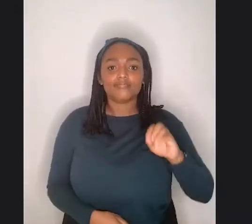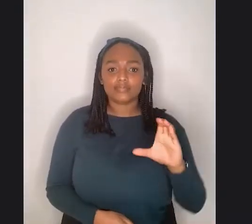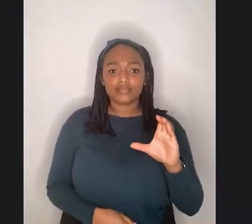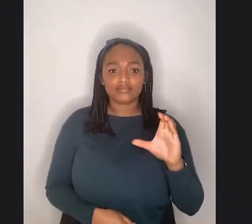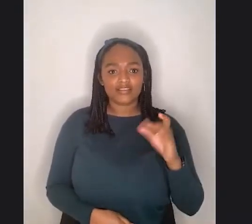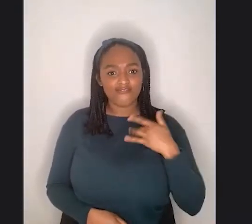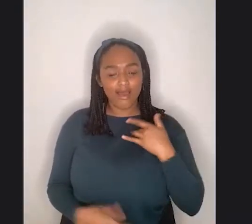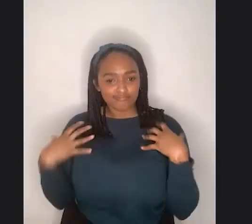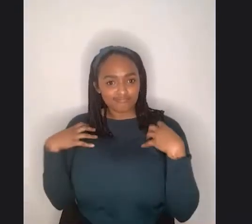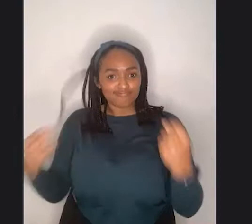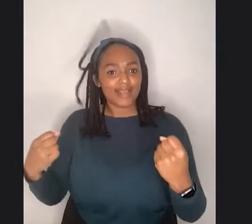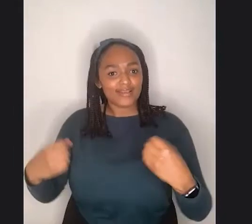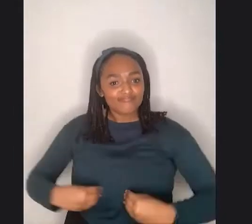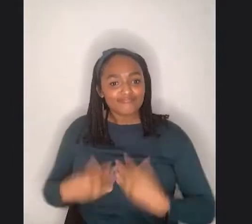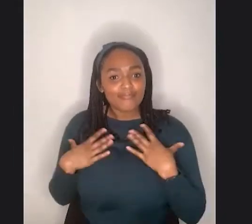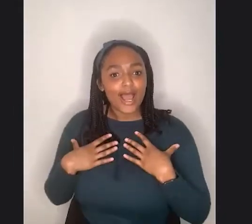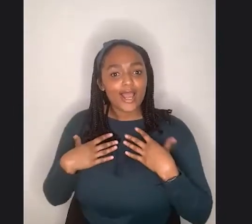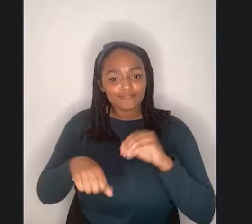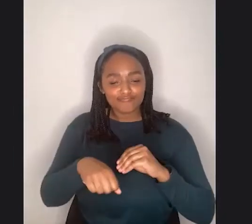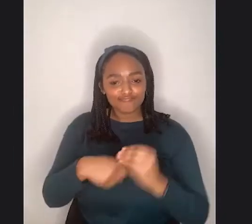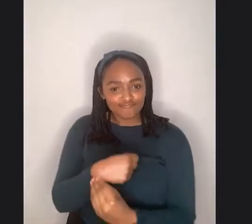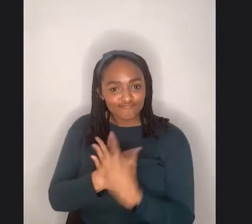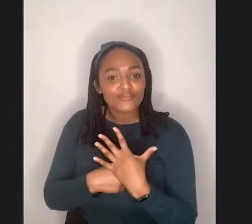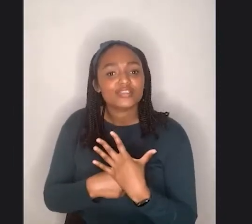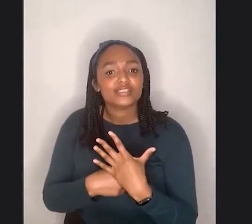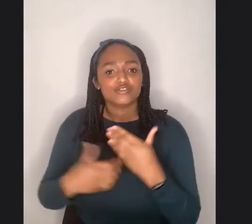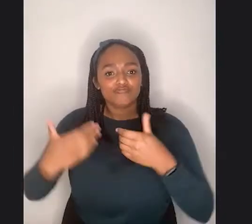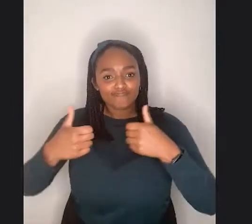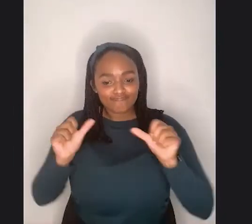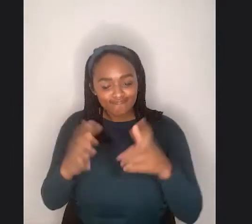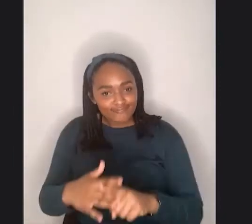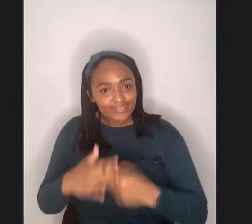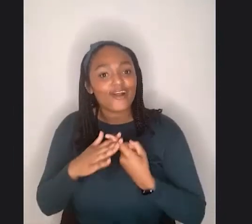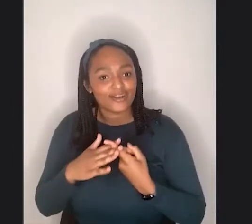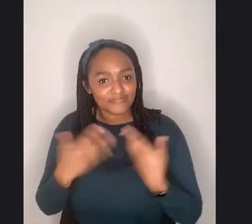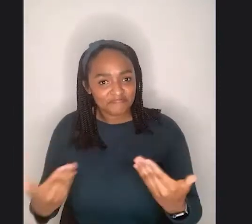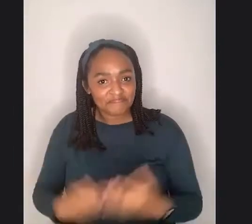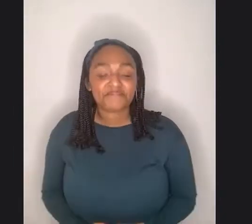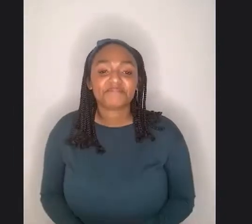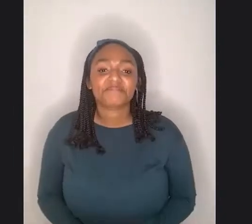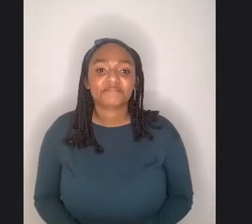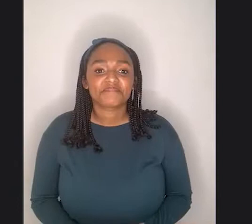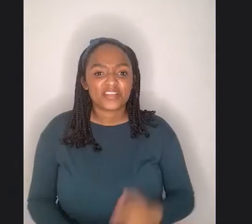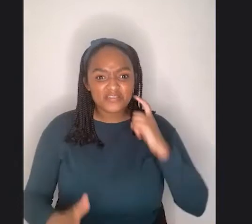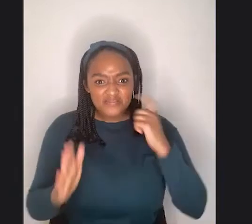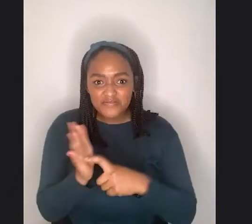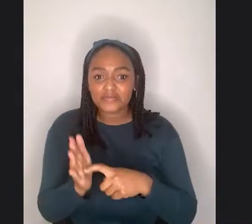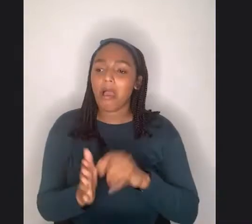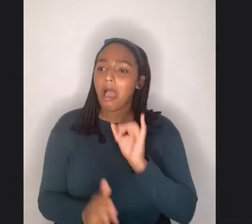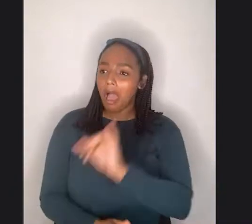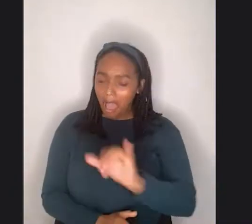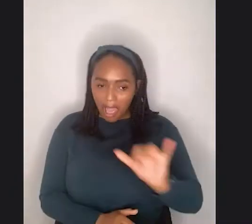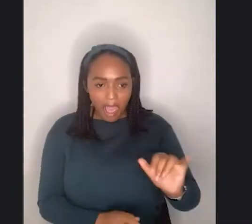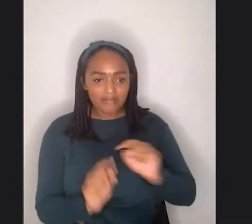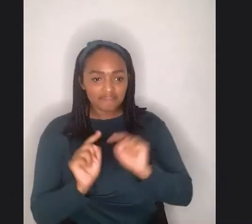inspired enough to take those steps, you know, um, it was the representation that I saw. And so